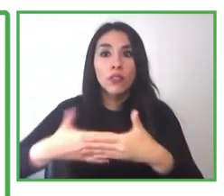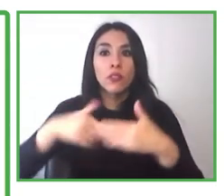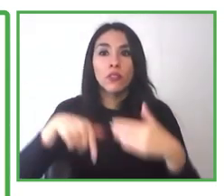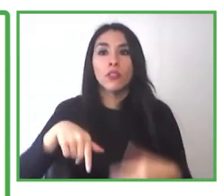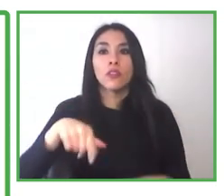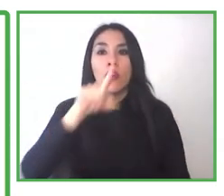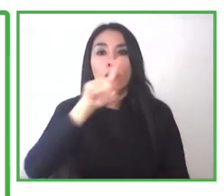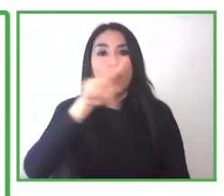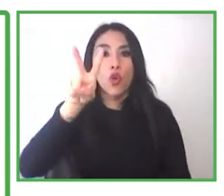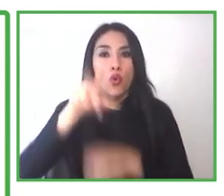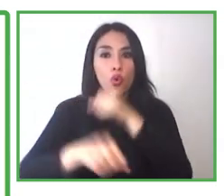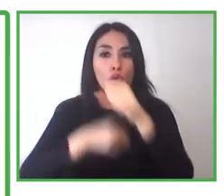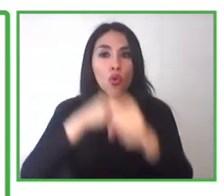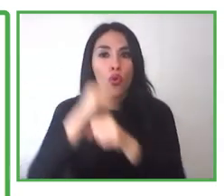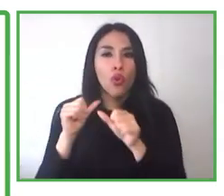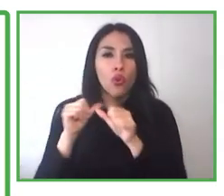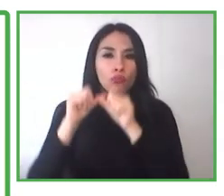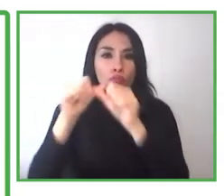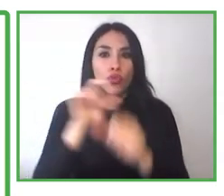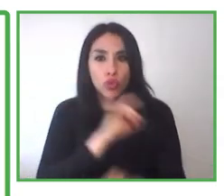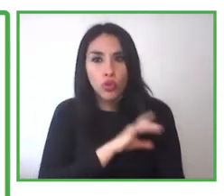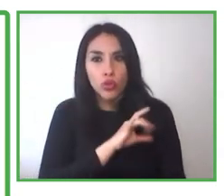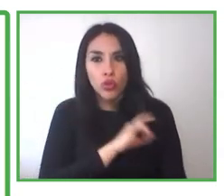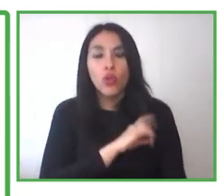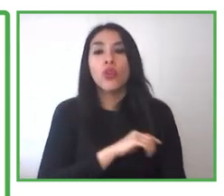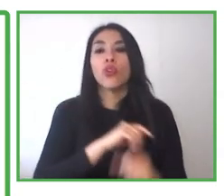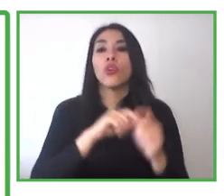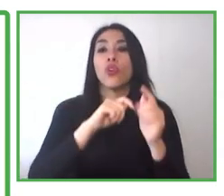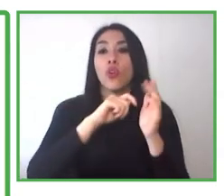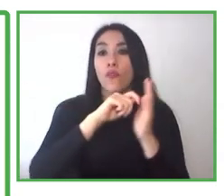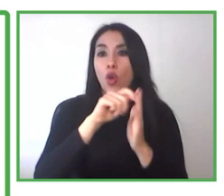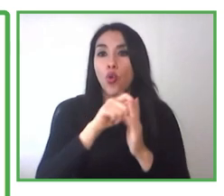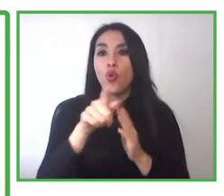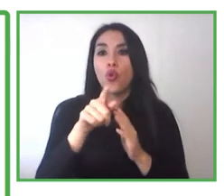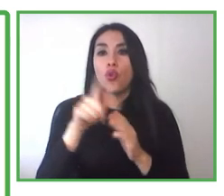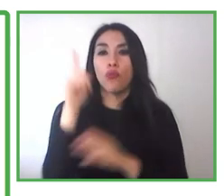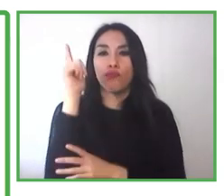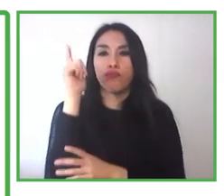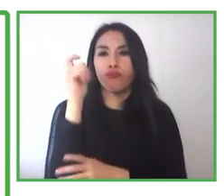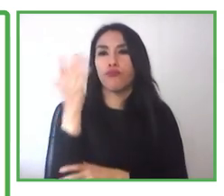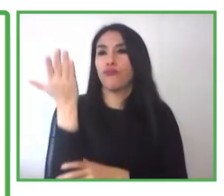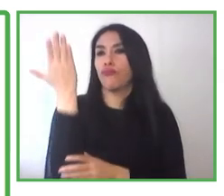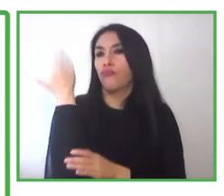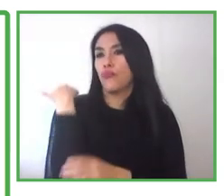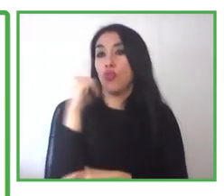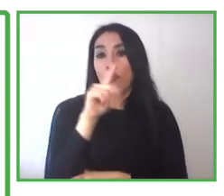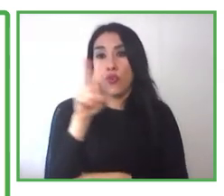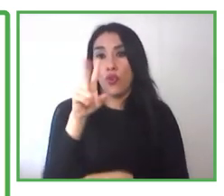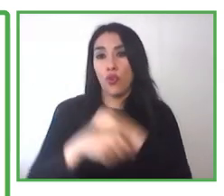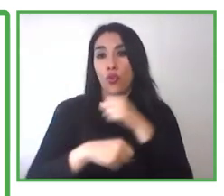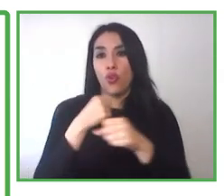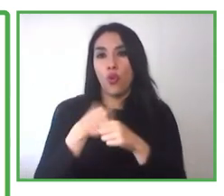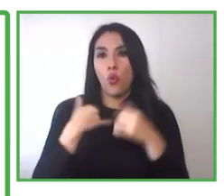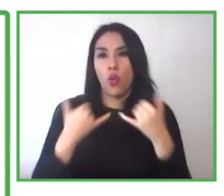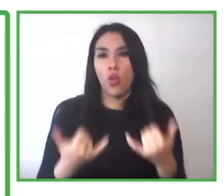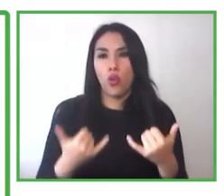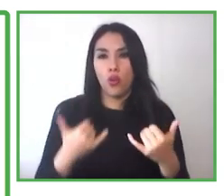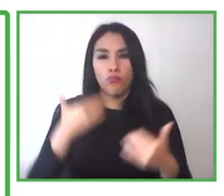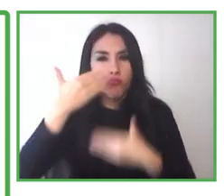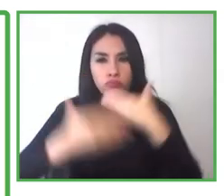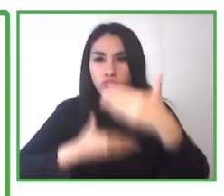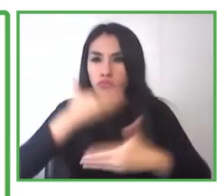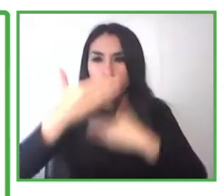We are still starting off with more than 20 productive sectors